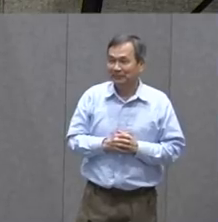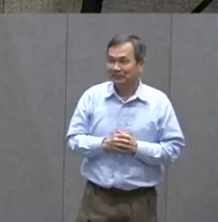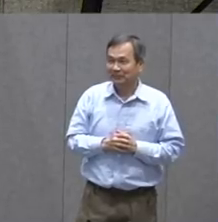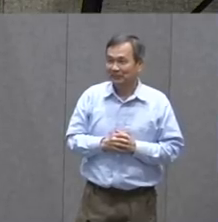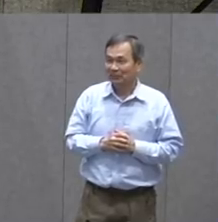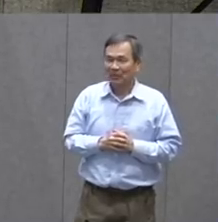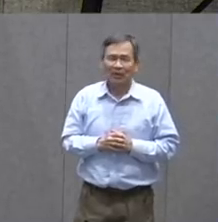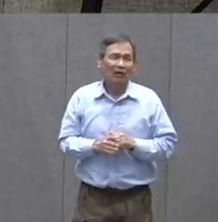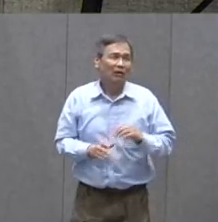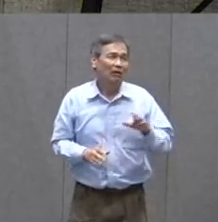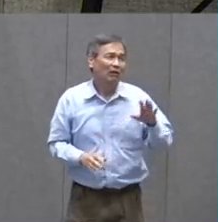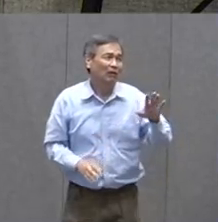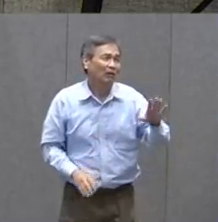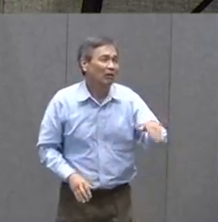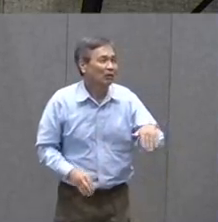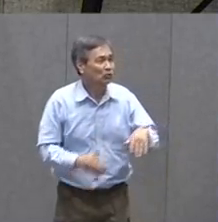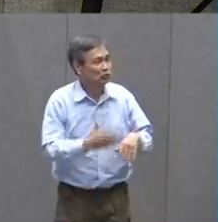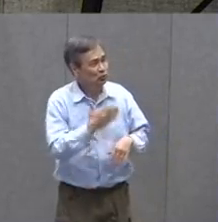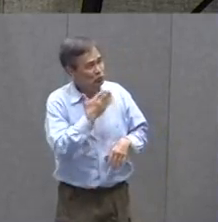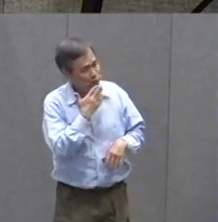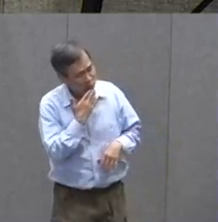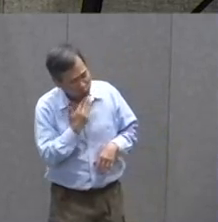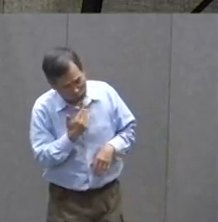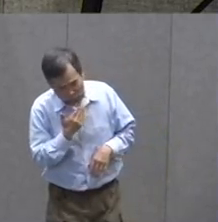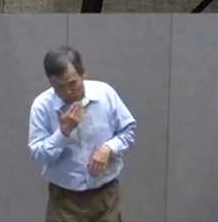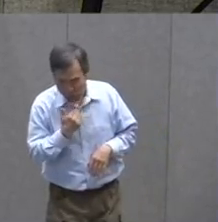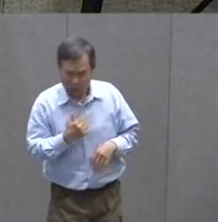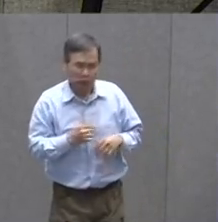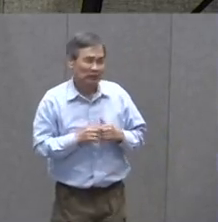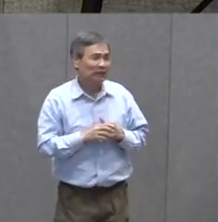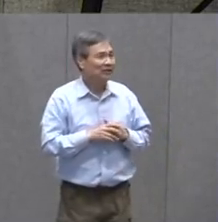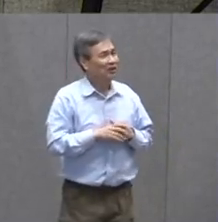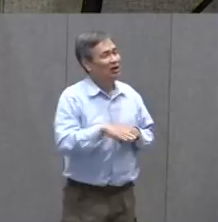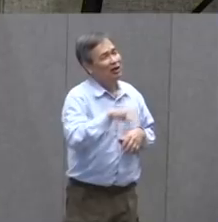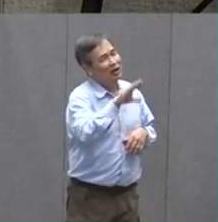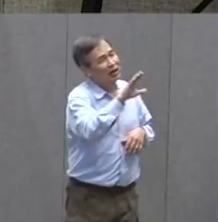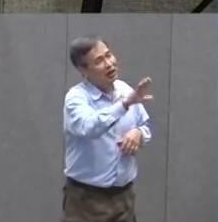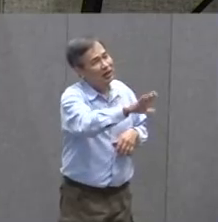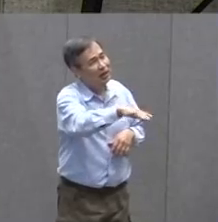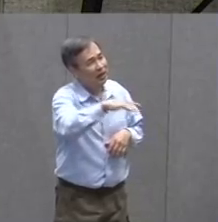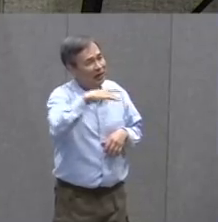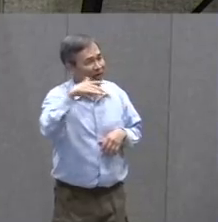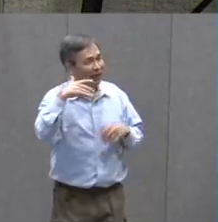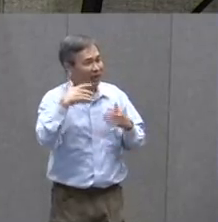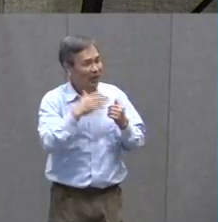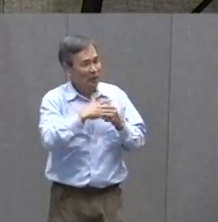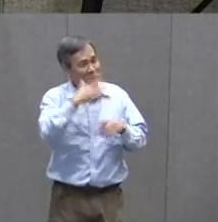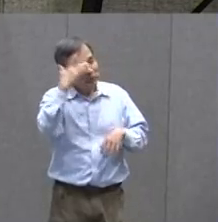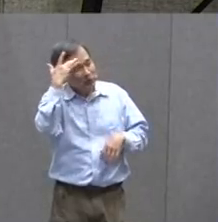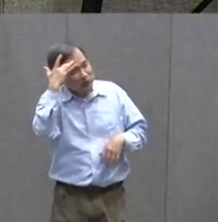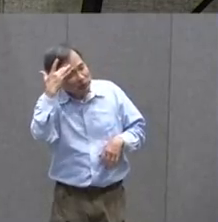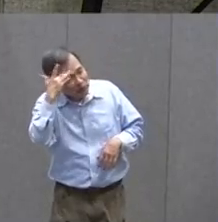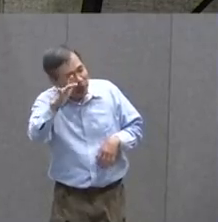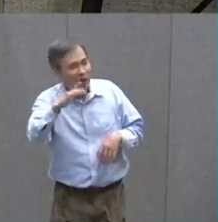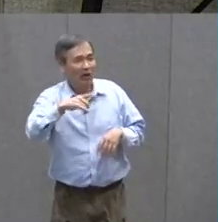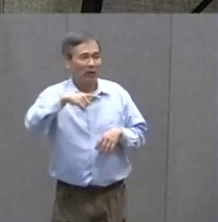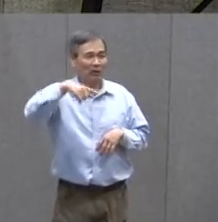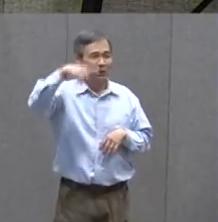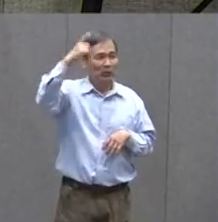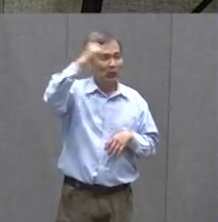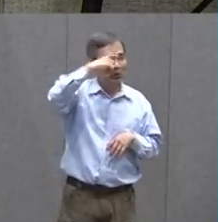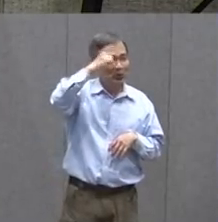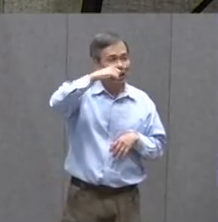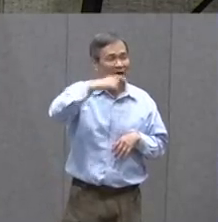Sweet creature, said the spider. You're witty and you're wise. How